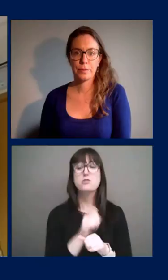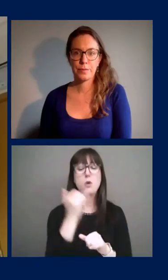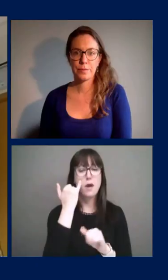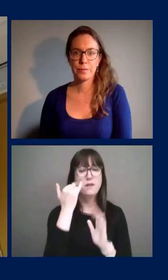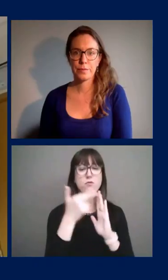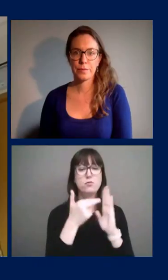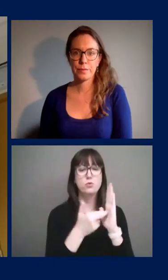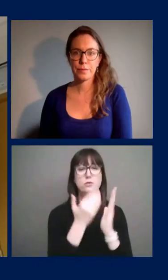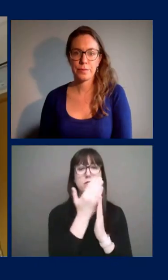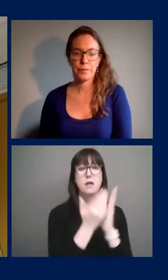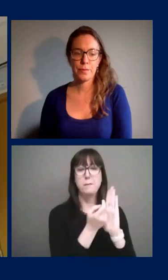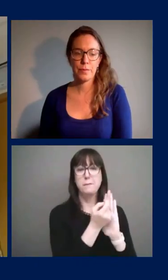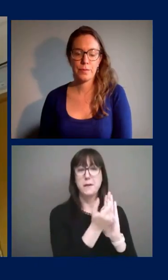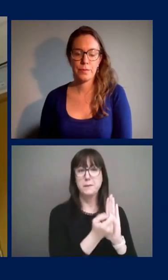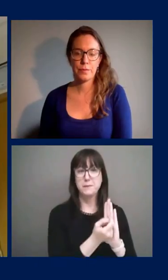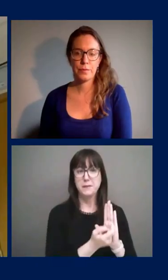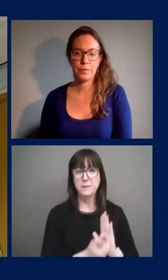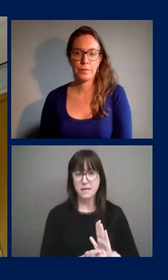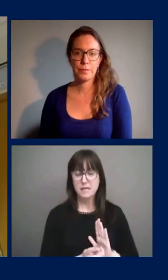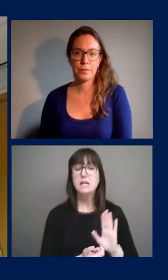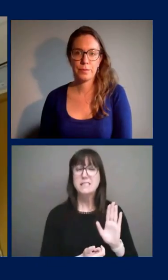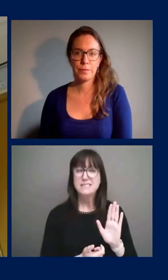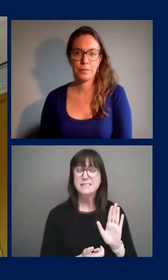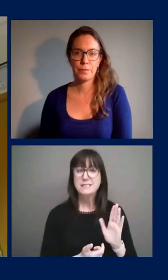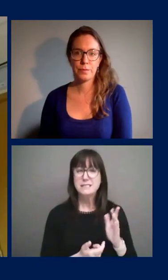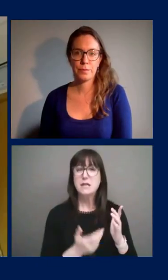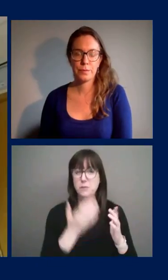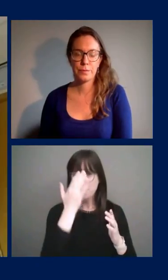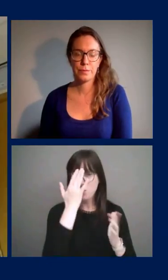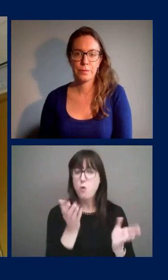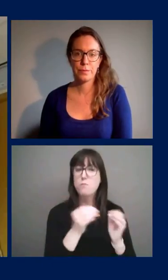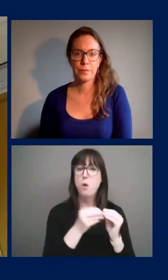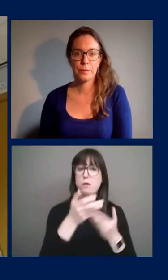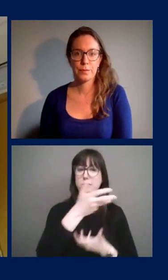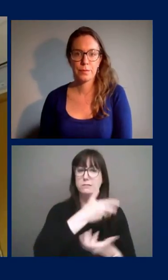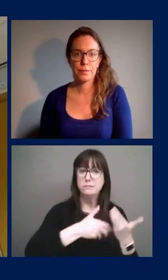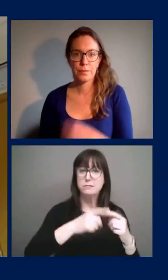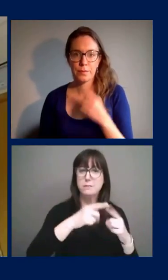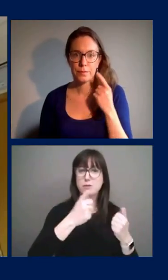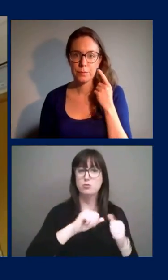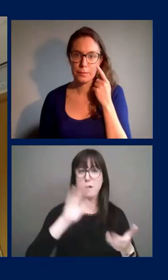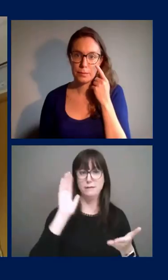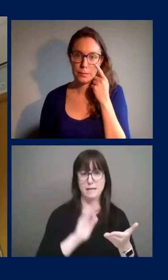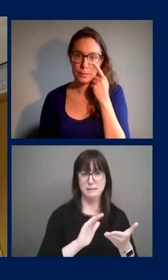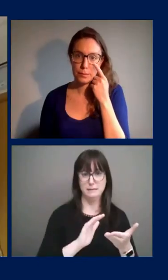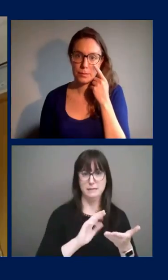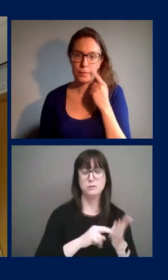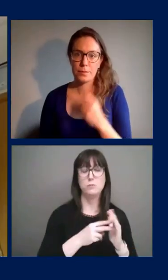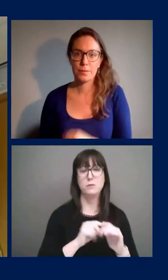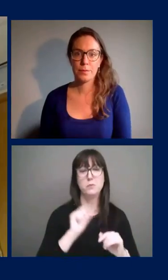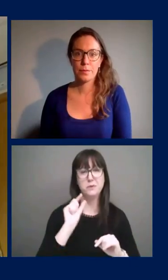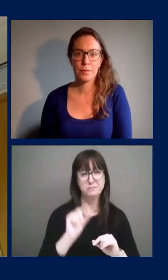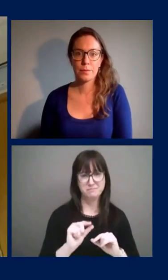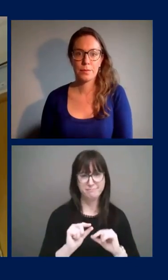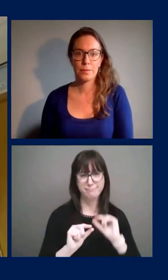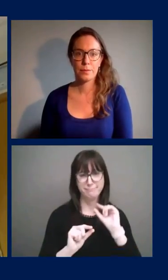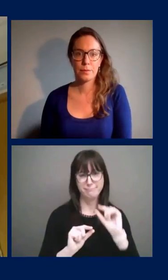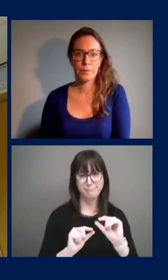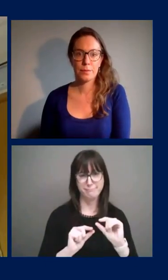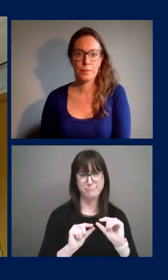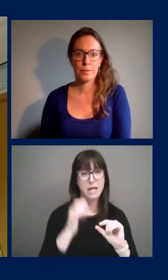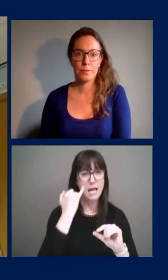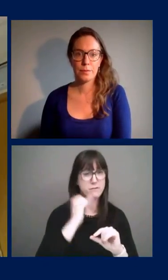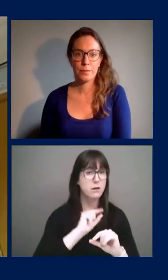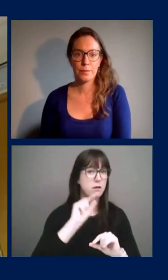increases the interactions between people and the risk of infection. And we're, we're going to go slowly so that we can measure that, um,